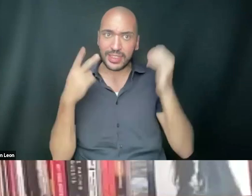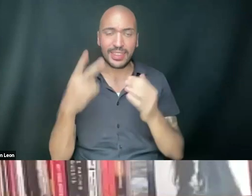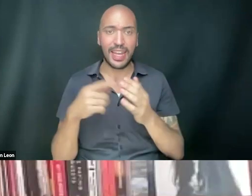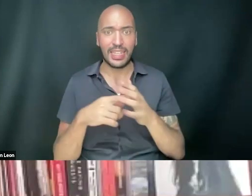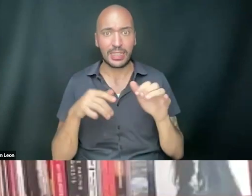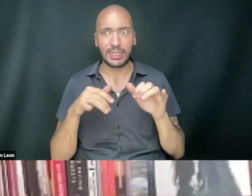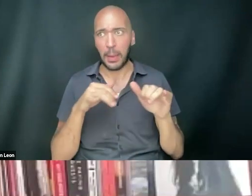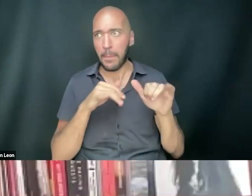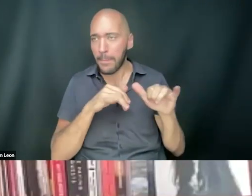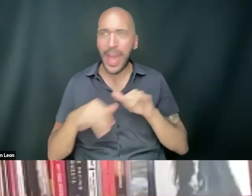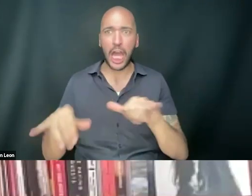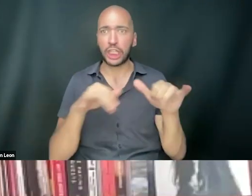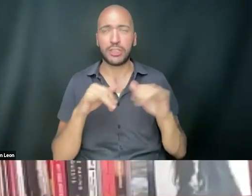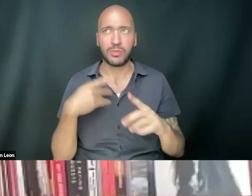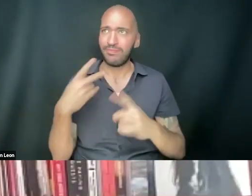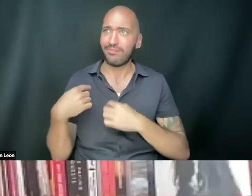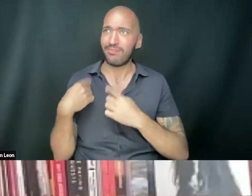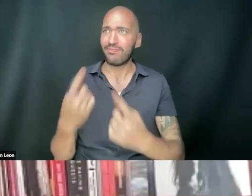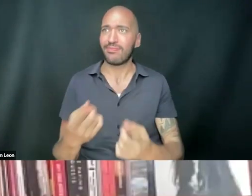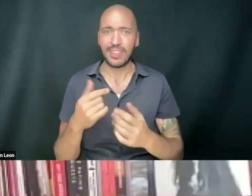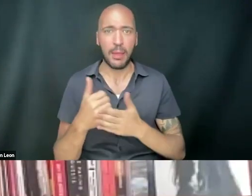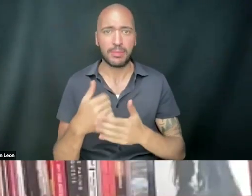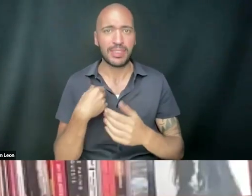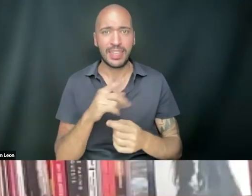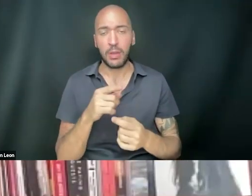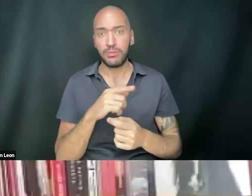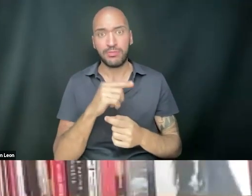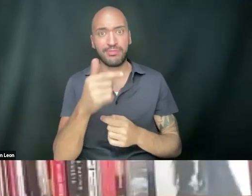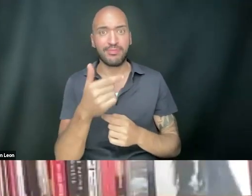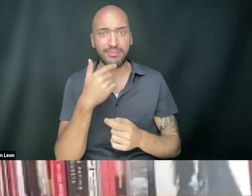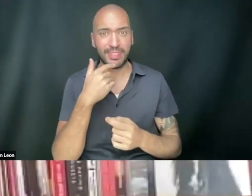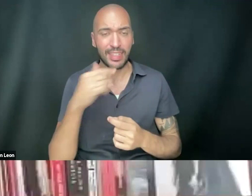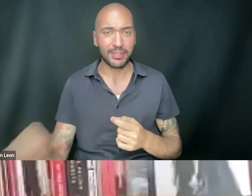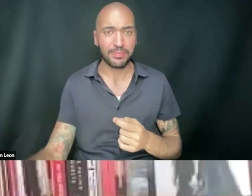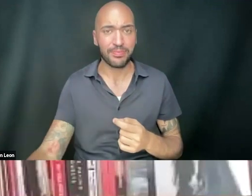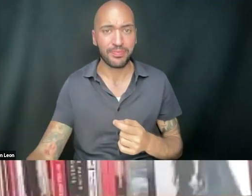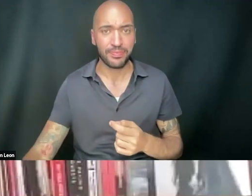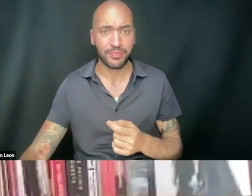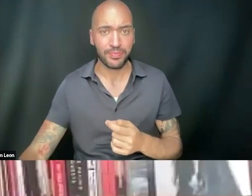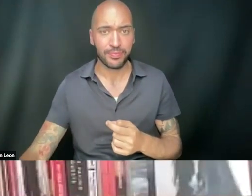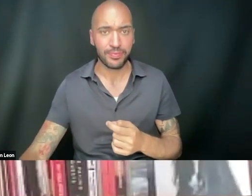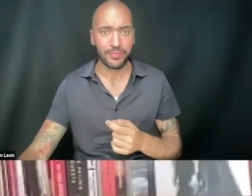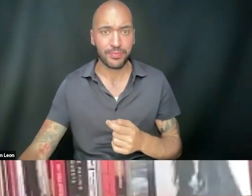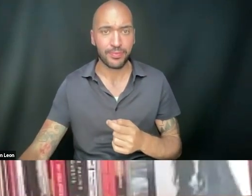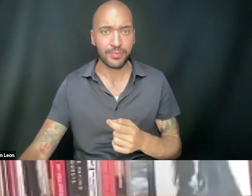And so leaning into that helps us out, you know? Yeah, no, absolutely. I was just reflecting on